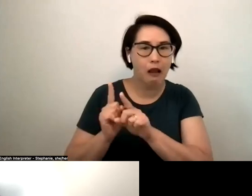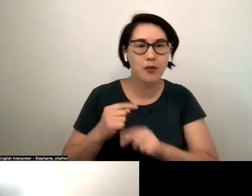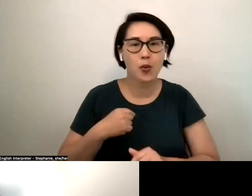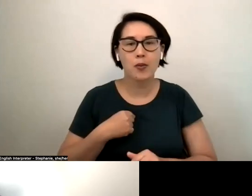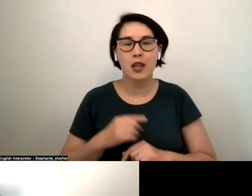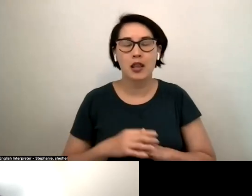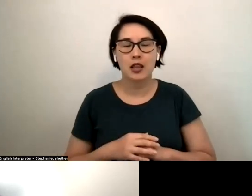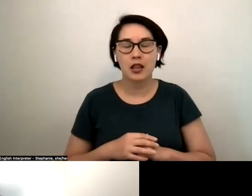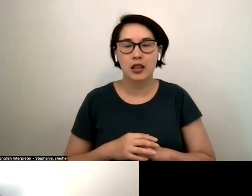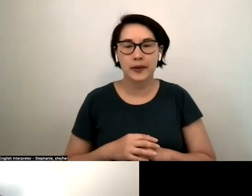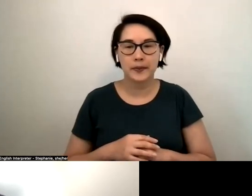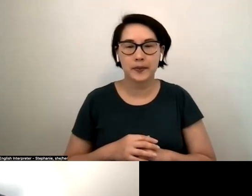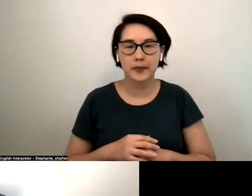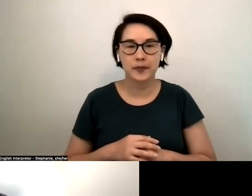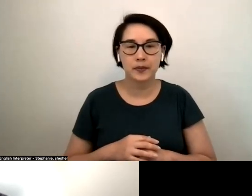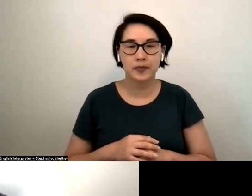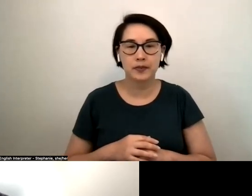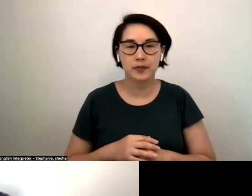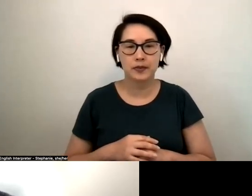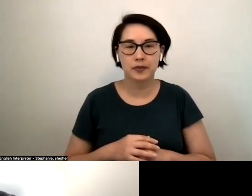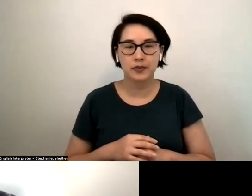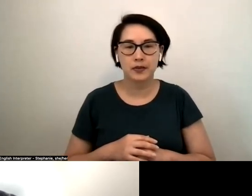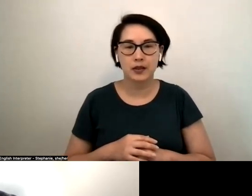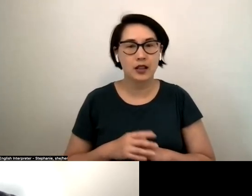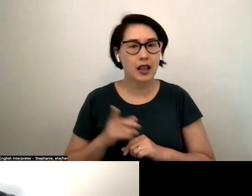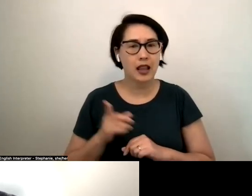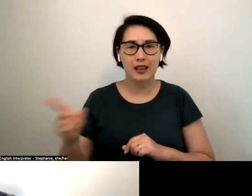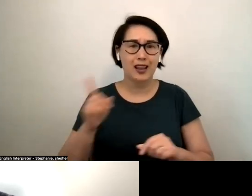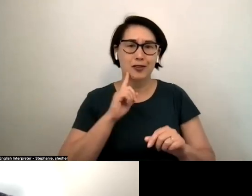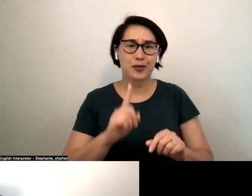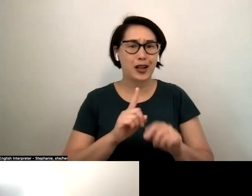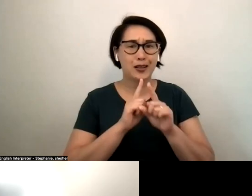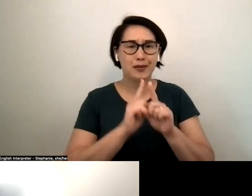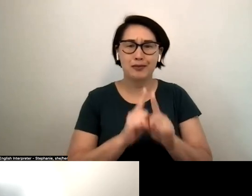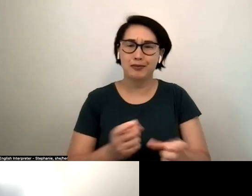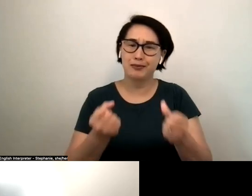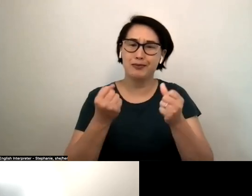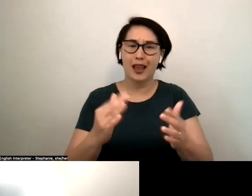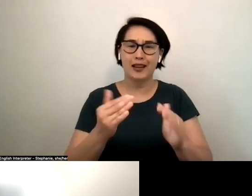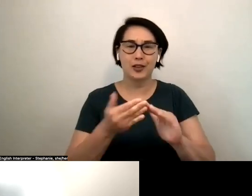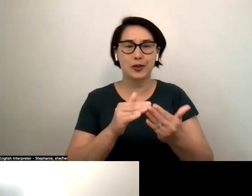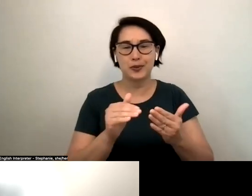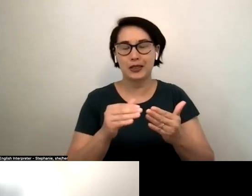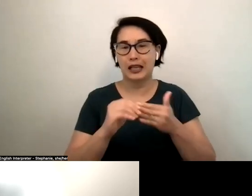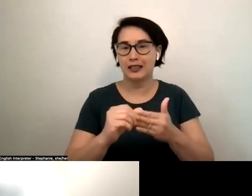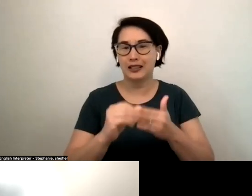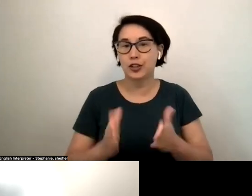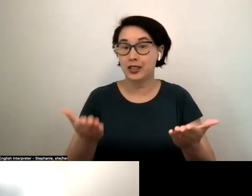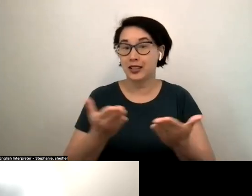uh so many uh community leaders in here in skid row in los angeles and i i think kind of the